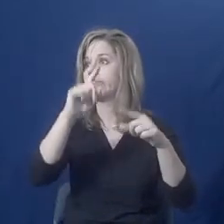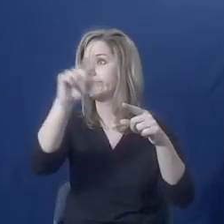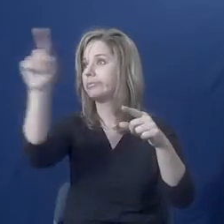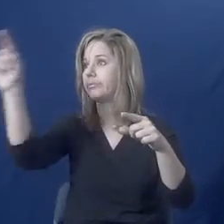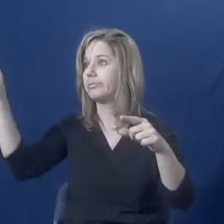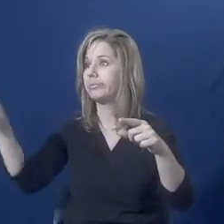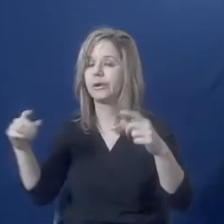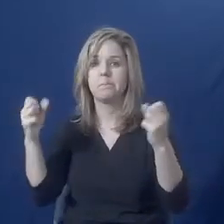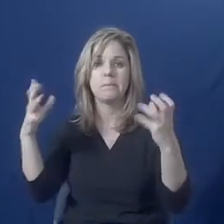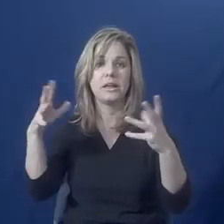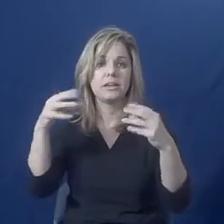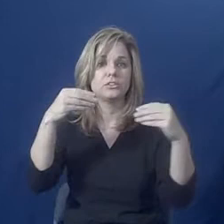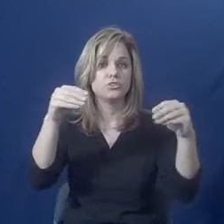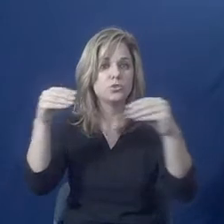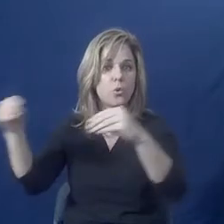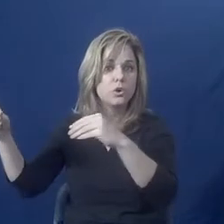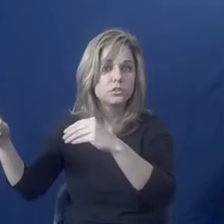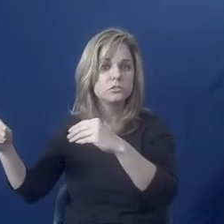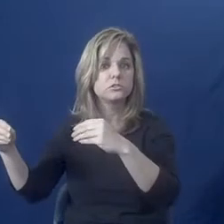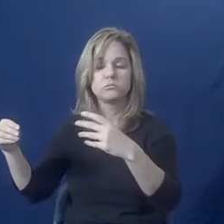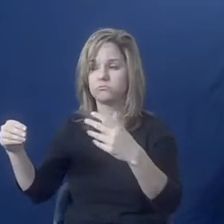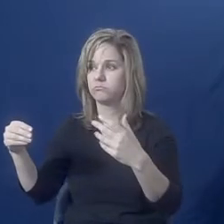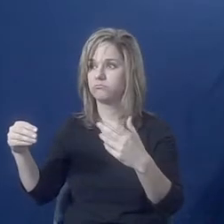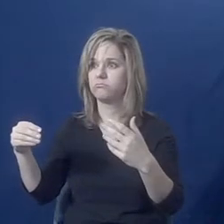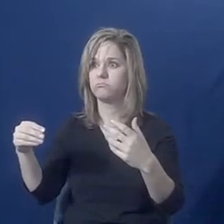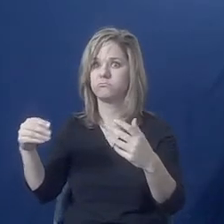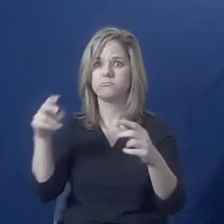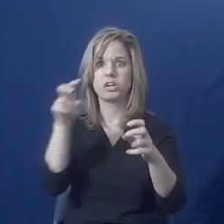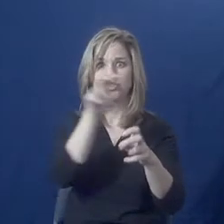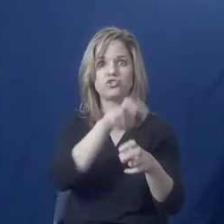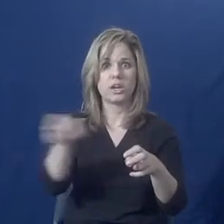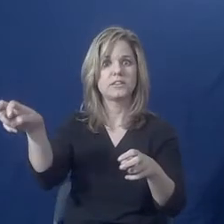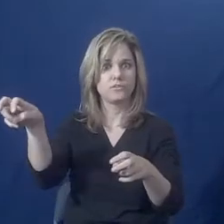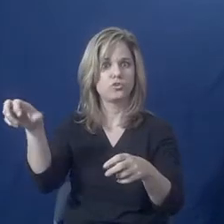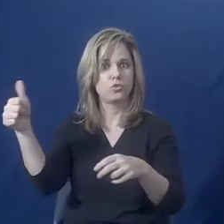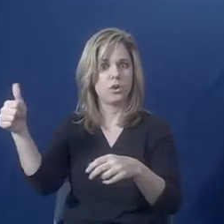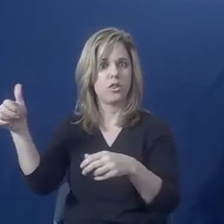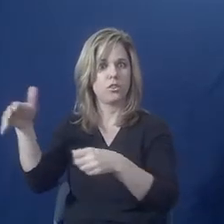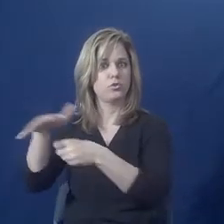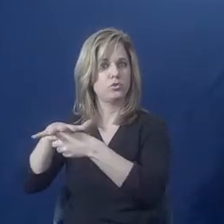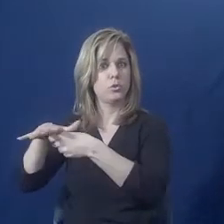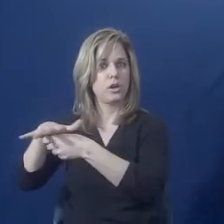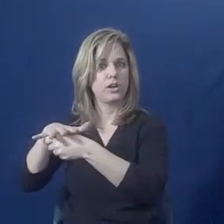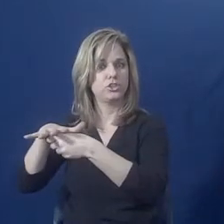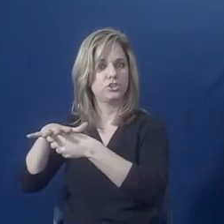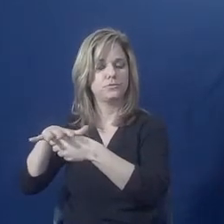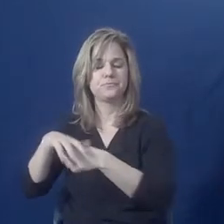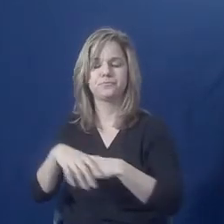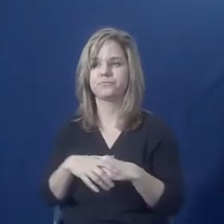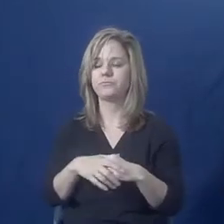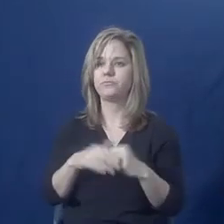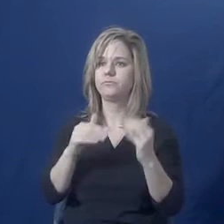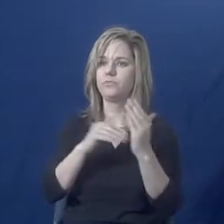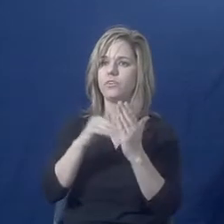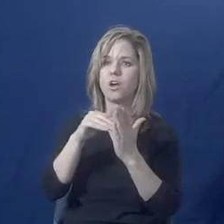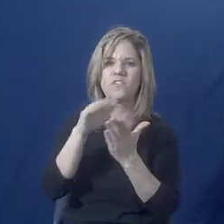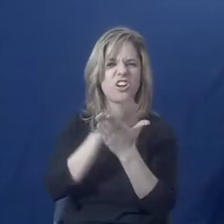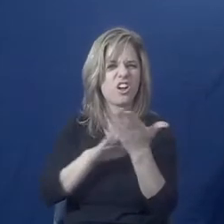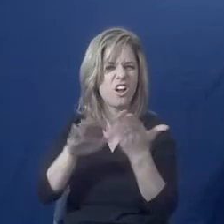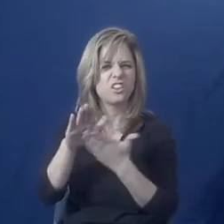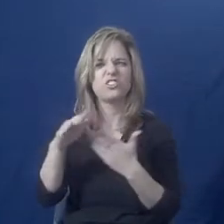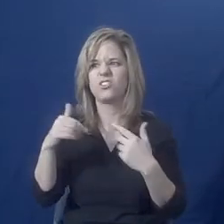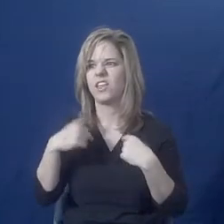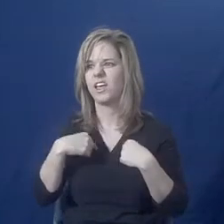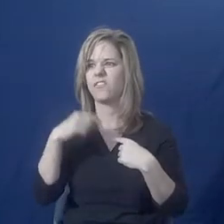counties, you can get transferred. Many schools have, you know, different branches or different